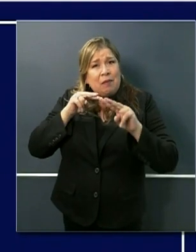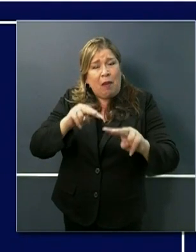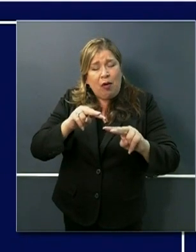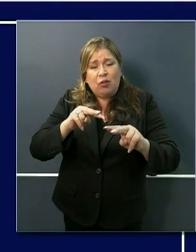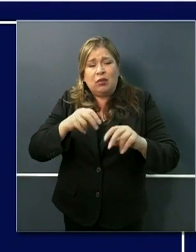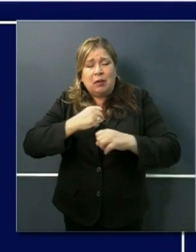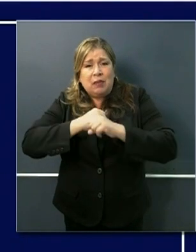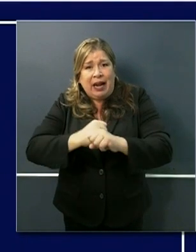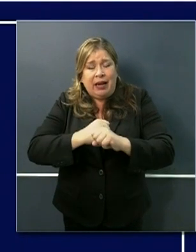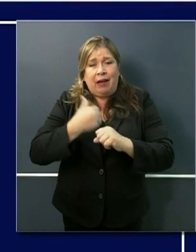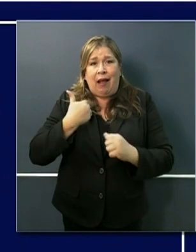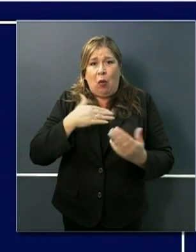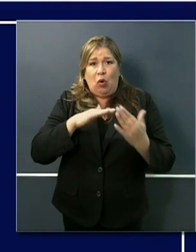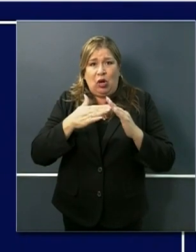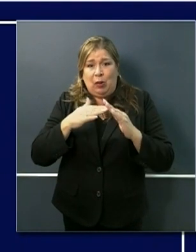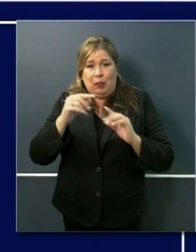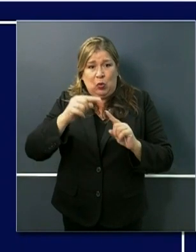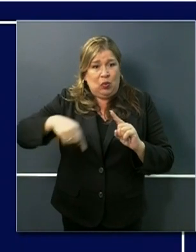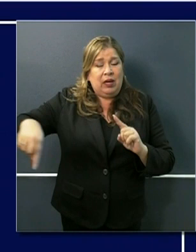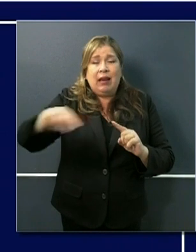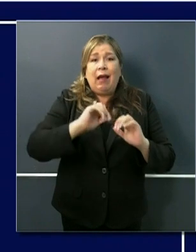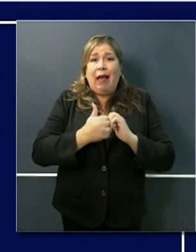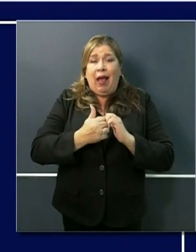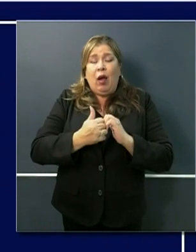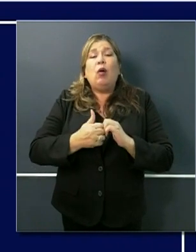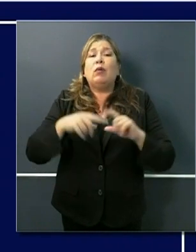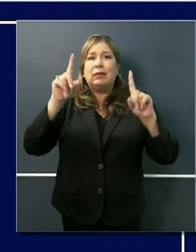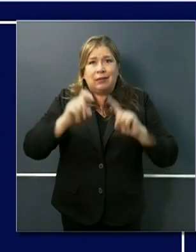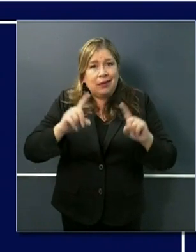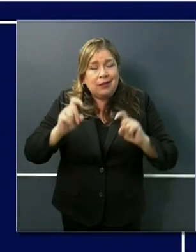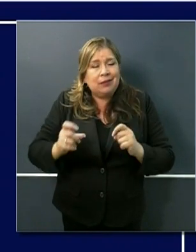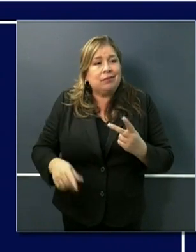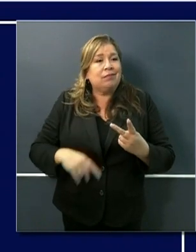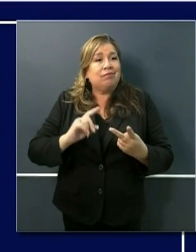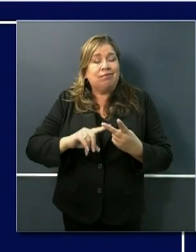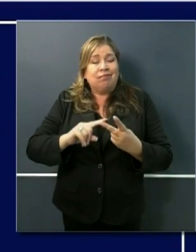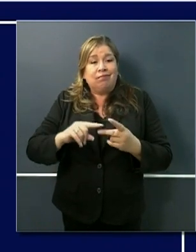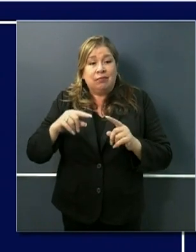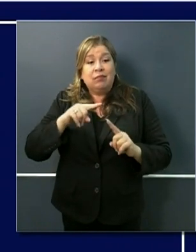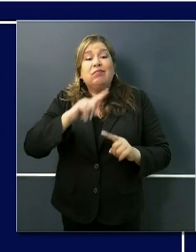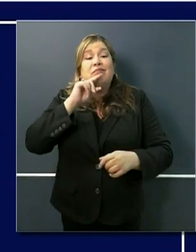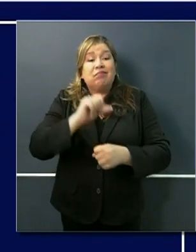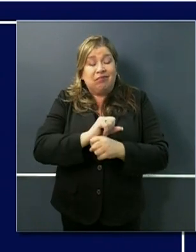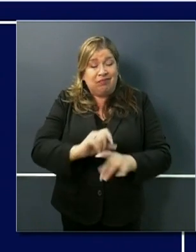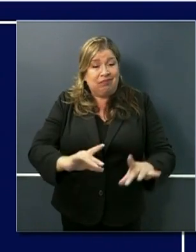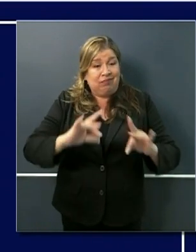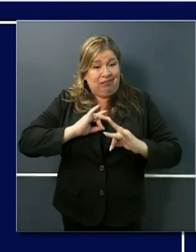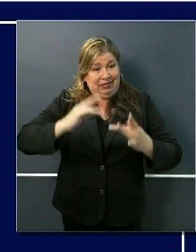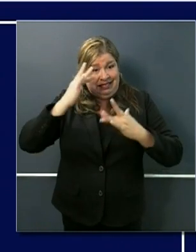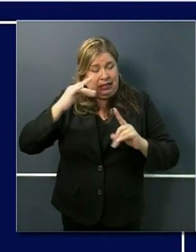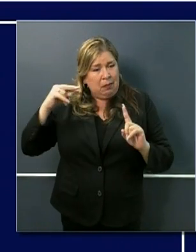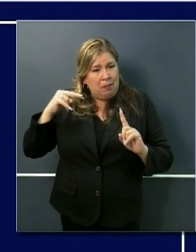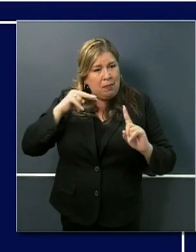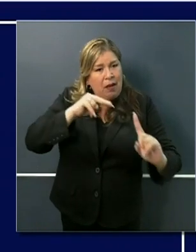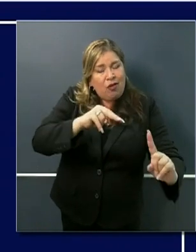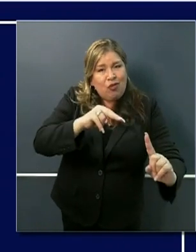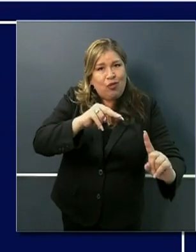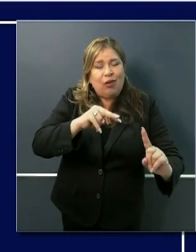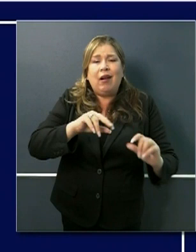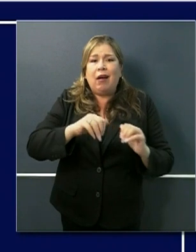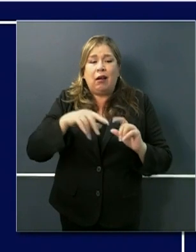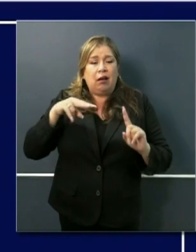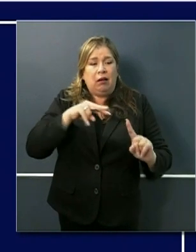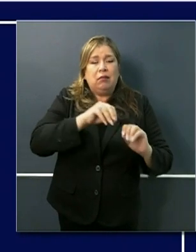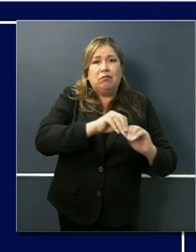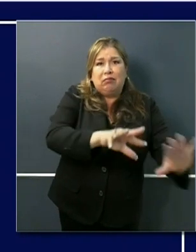testing contact tracing isolating and supporting those who are positive or exposed a couple of the key